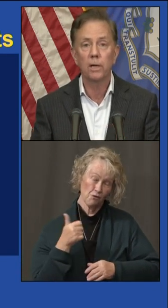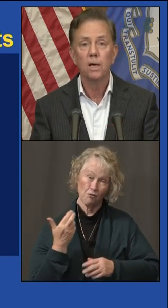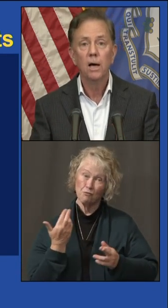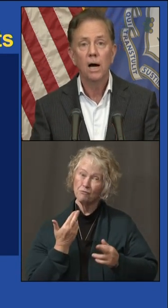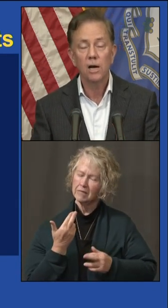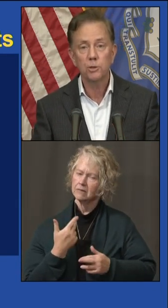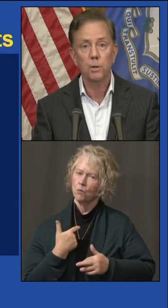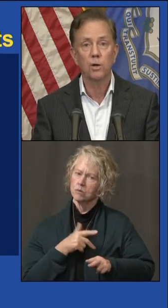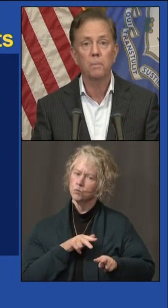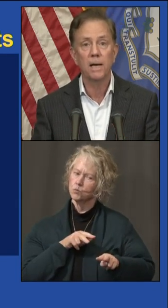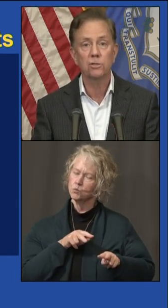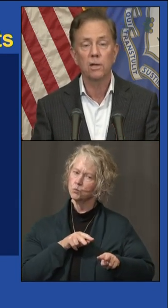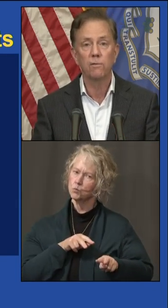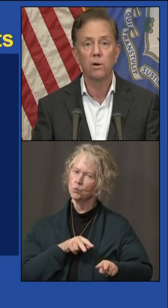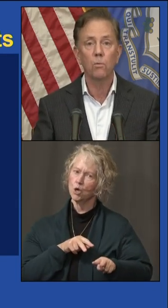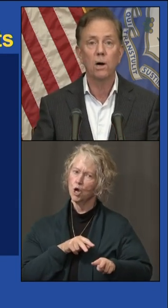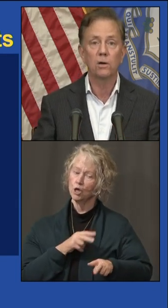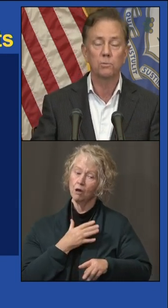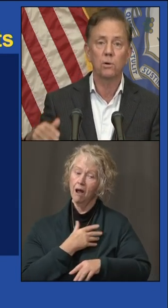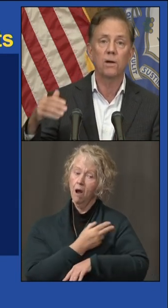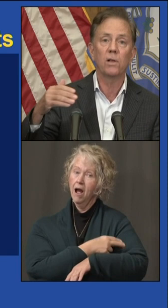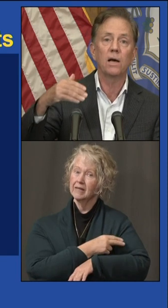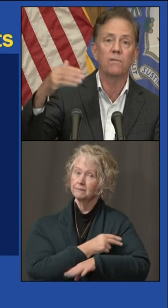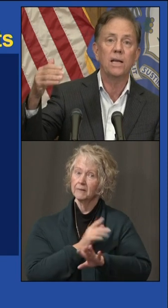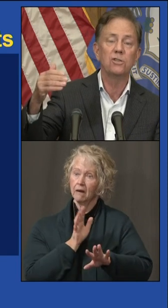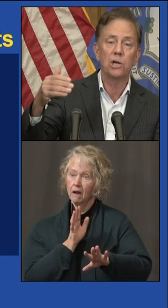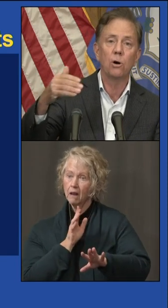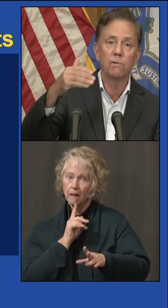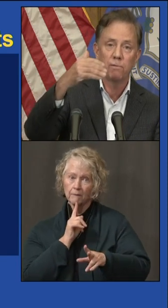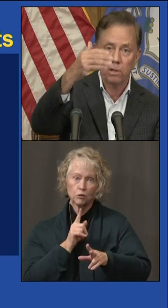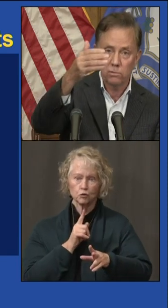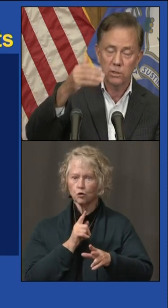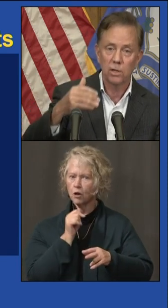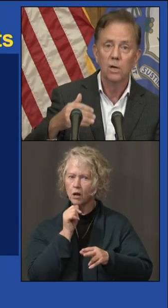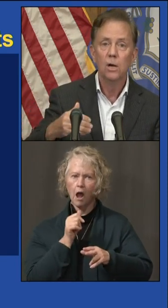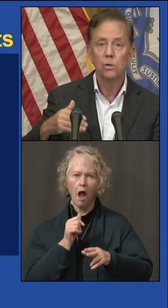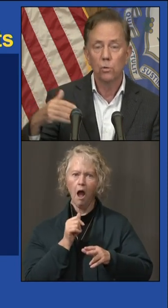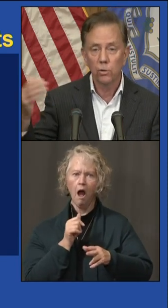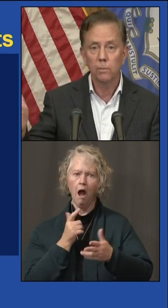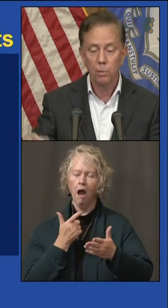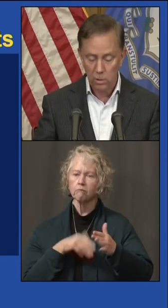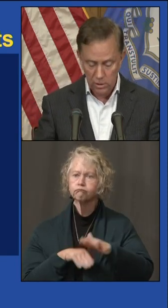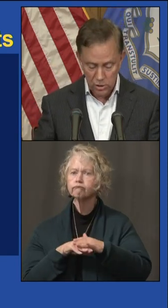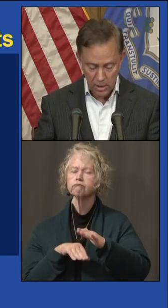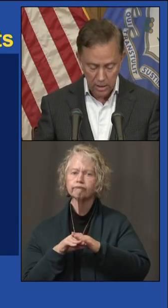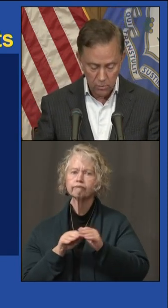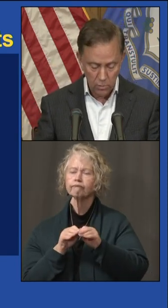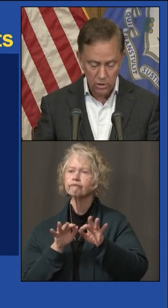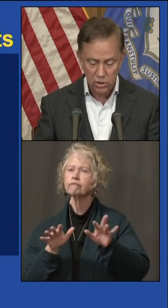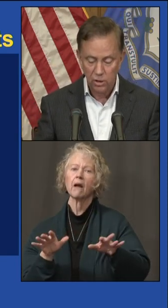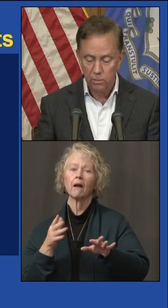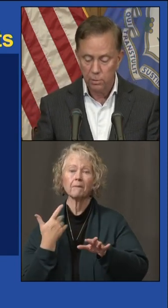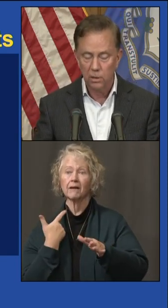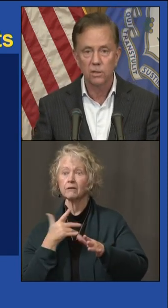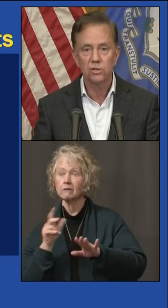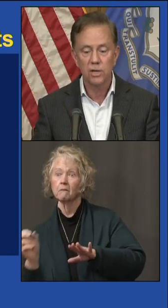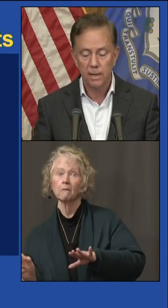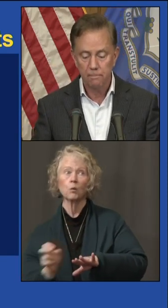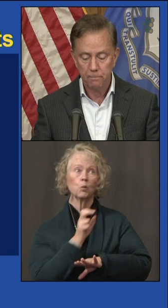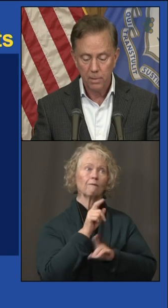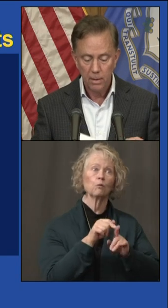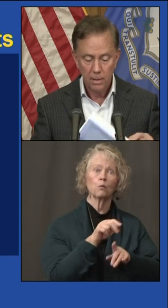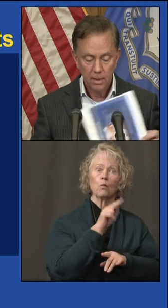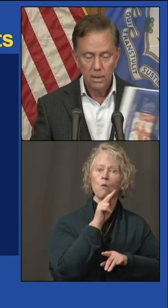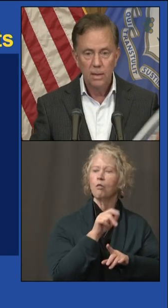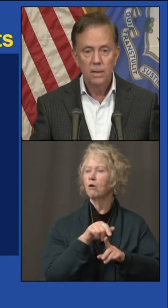are monitoring hospital capacity very well, because we don't have a lot of easy overflow to the northern part of the state or the southern part of the